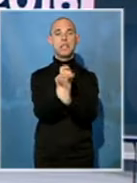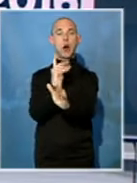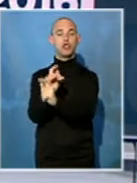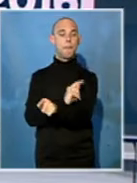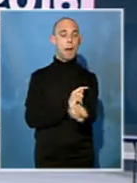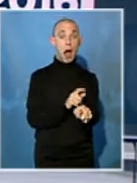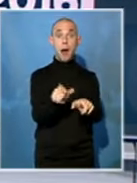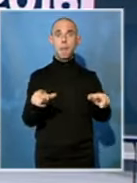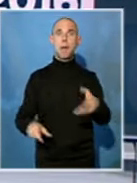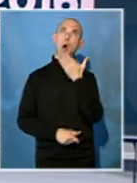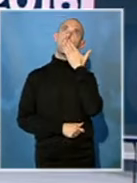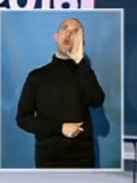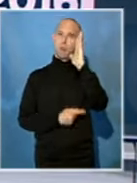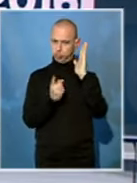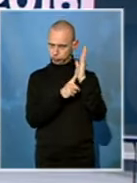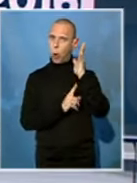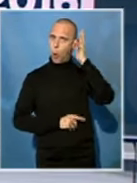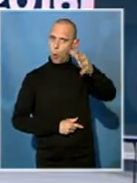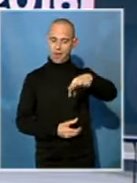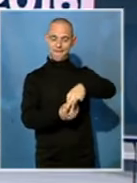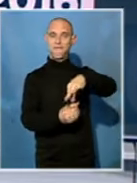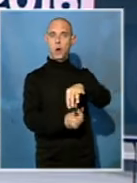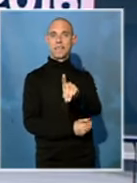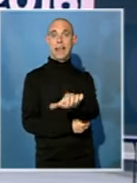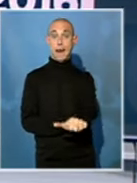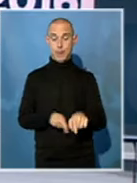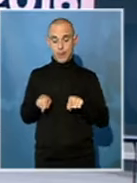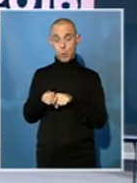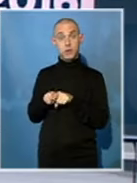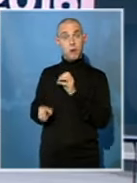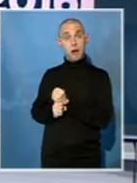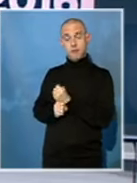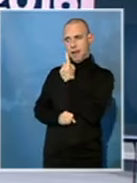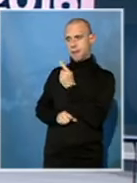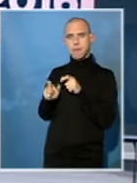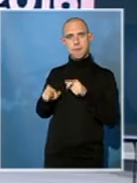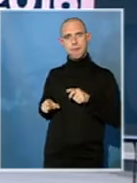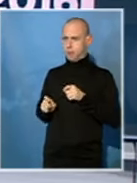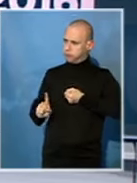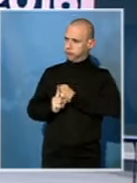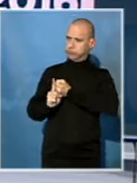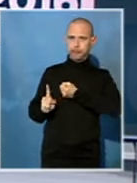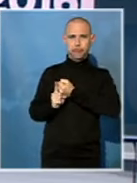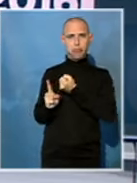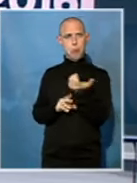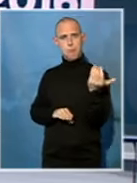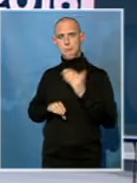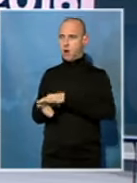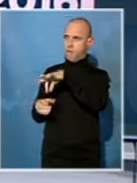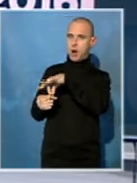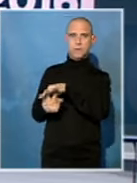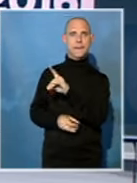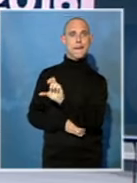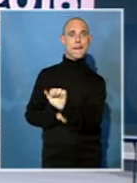and have promised to vote for change. Meanwhile, DA leaders in Gauteng were also on the campaign trail to promote the party's